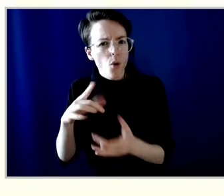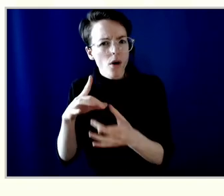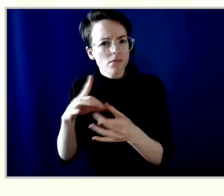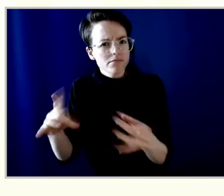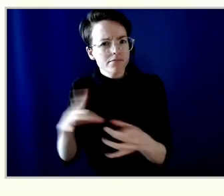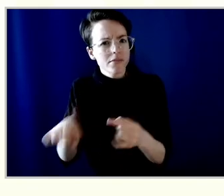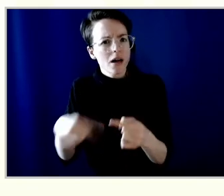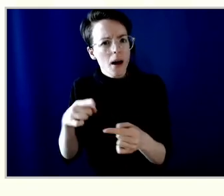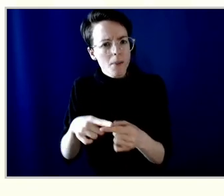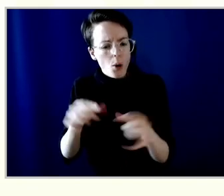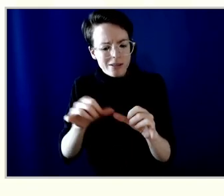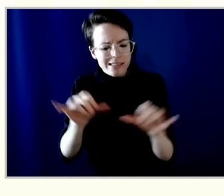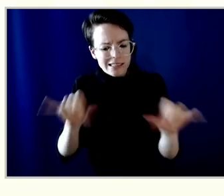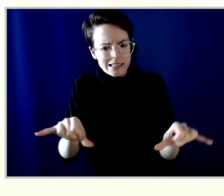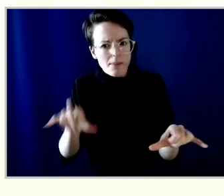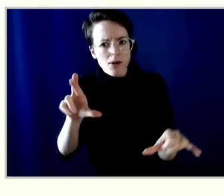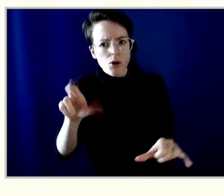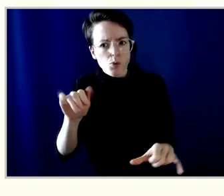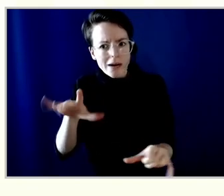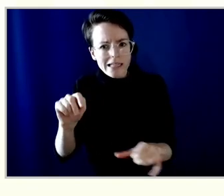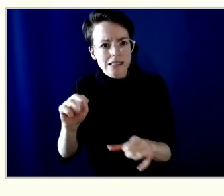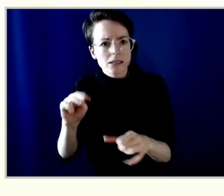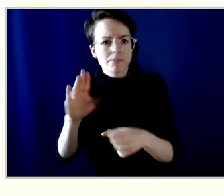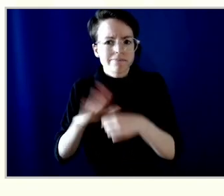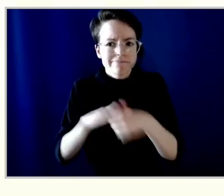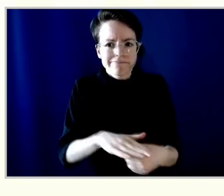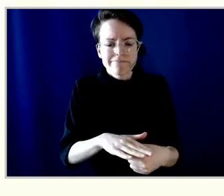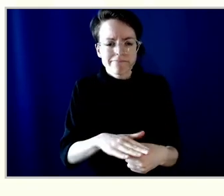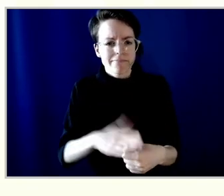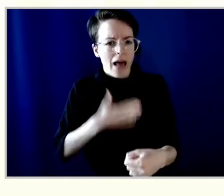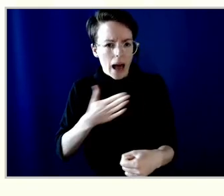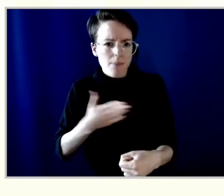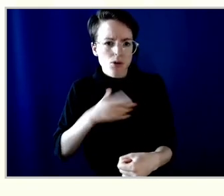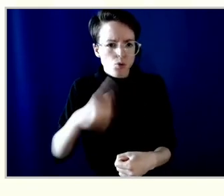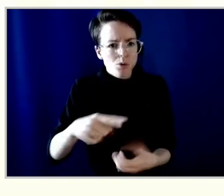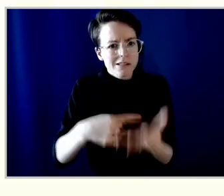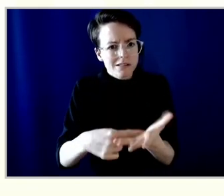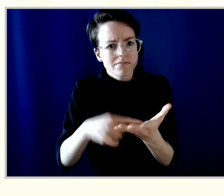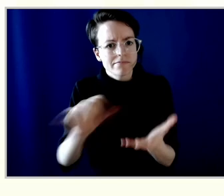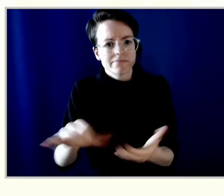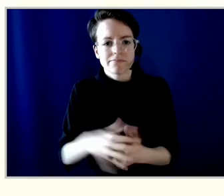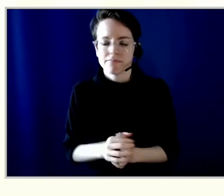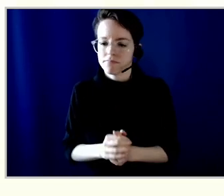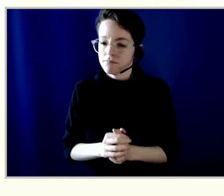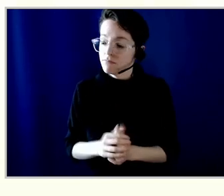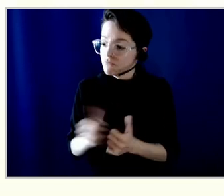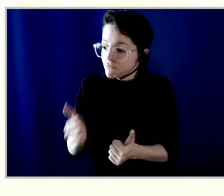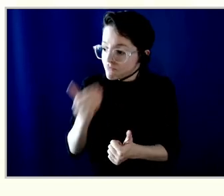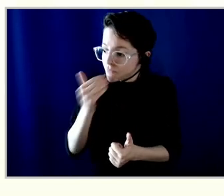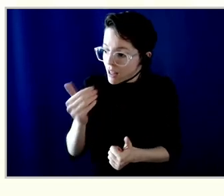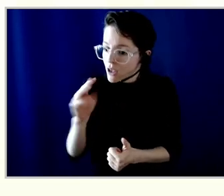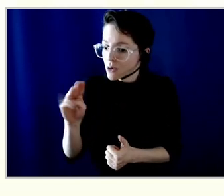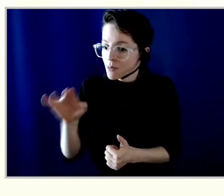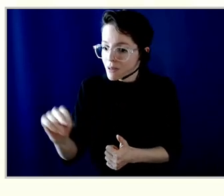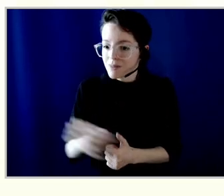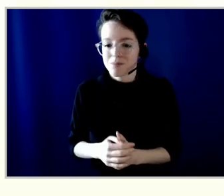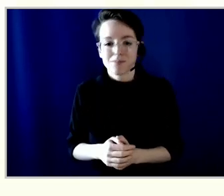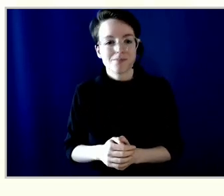glad it's being discussed. Thank you for that, Min. And we have another question. This one from Karim.